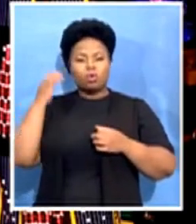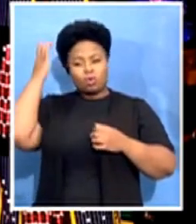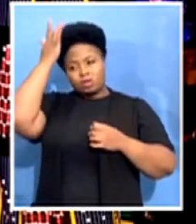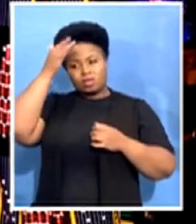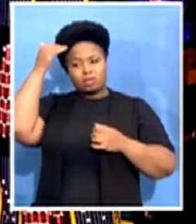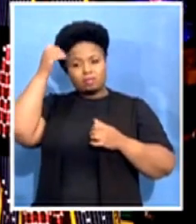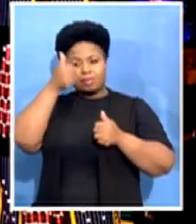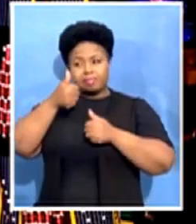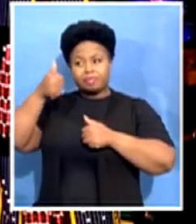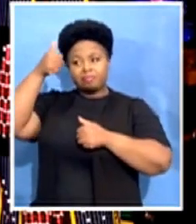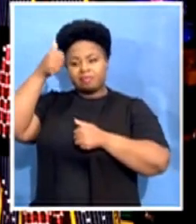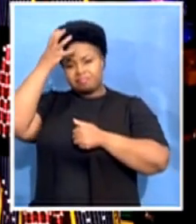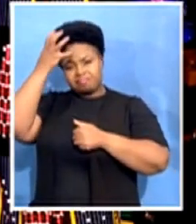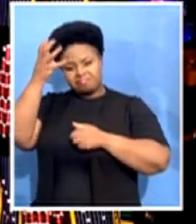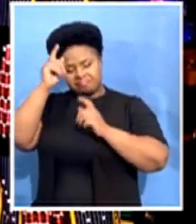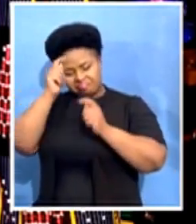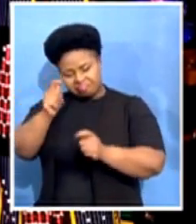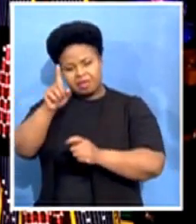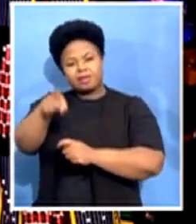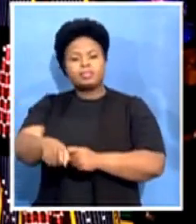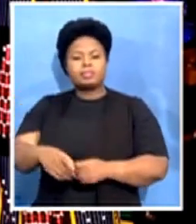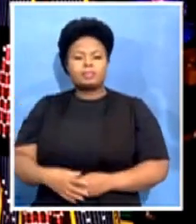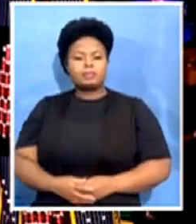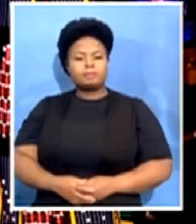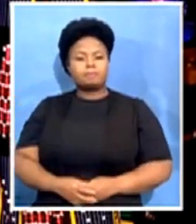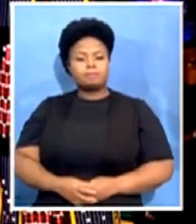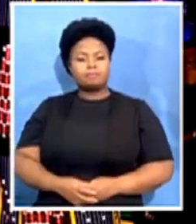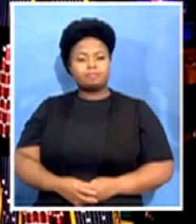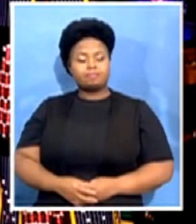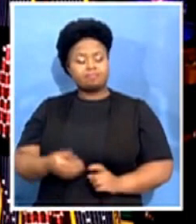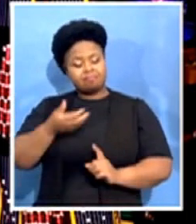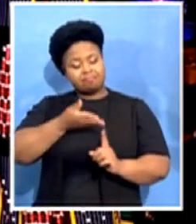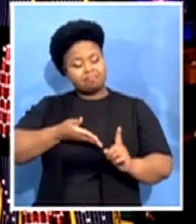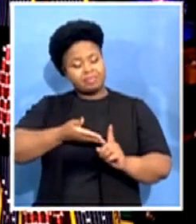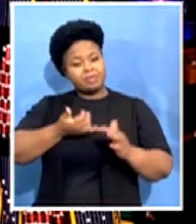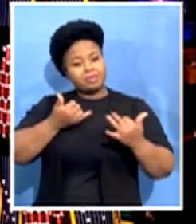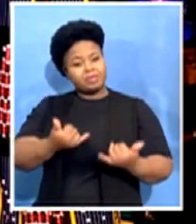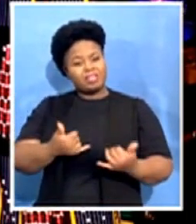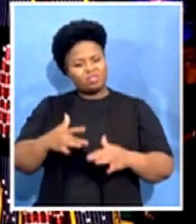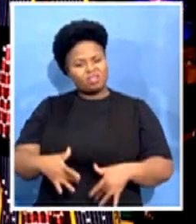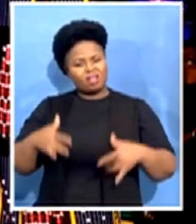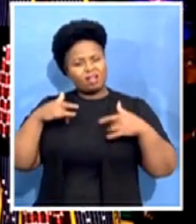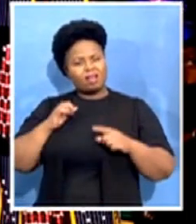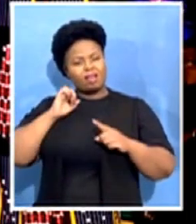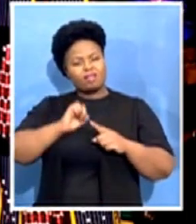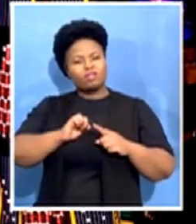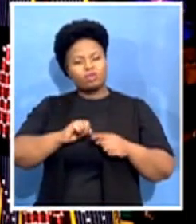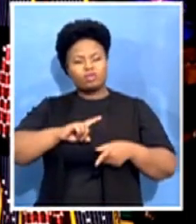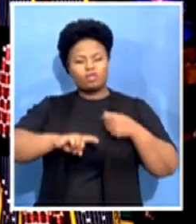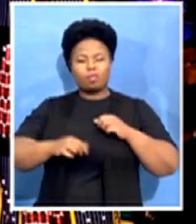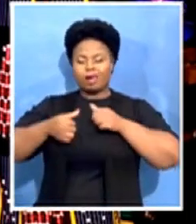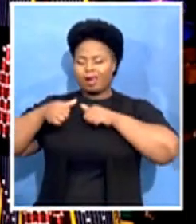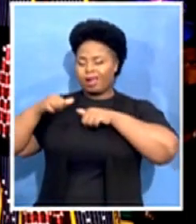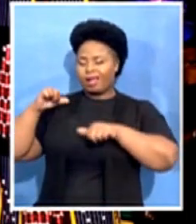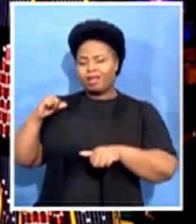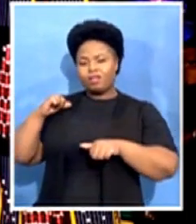The life before us today descends from the great line of queens. Indeed, she was a queen